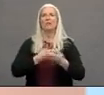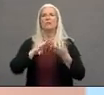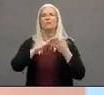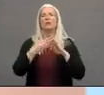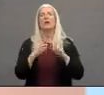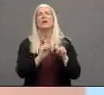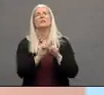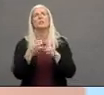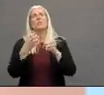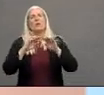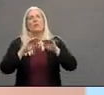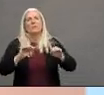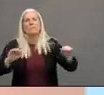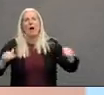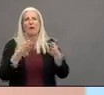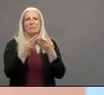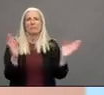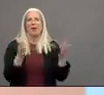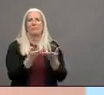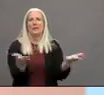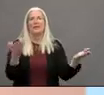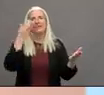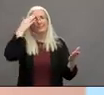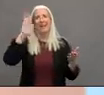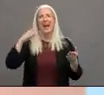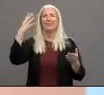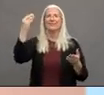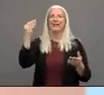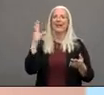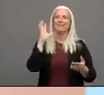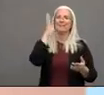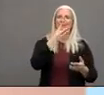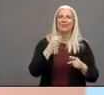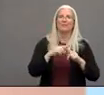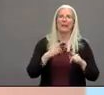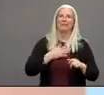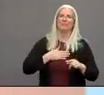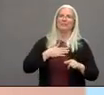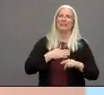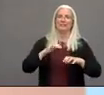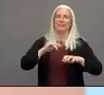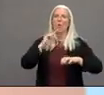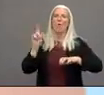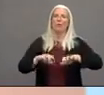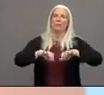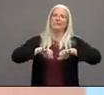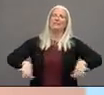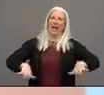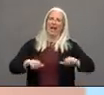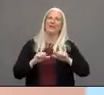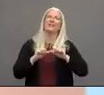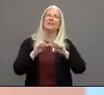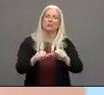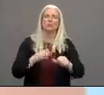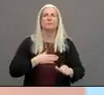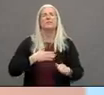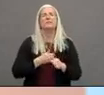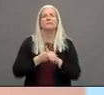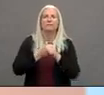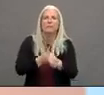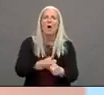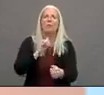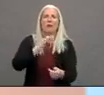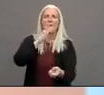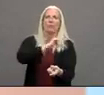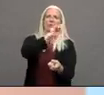is again beautiful out that the orders to shelter in place still hold please try to reduce your contacts to the extent